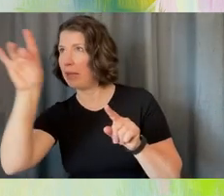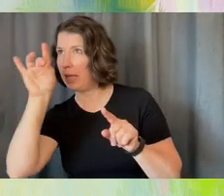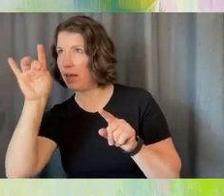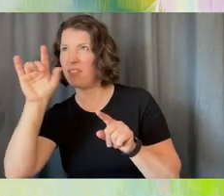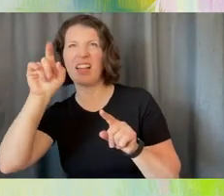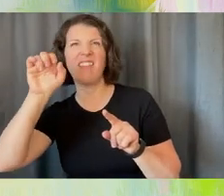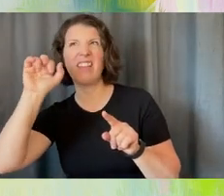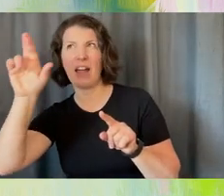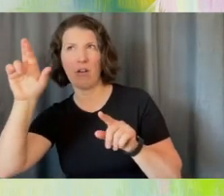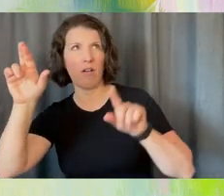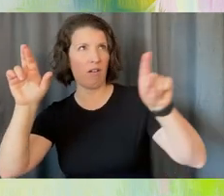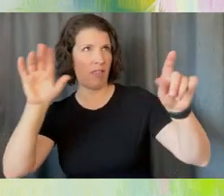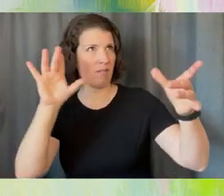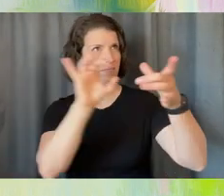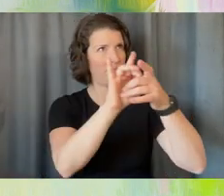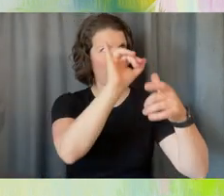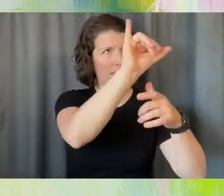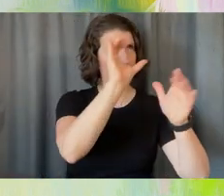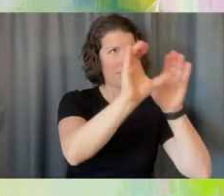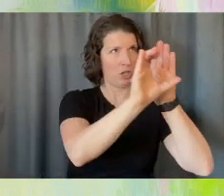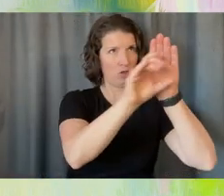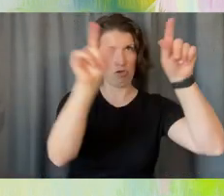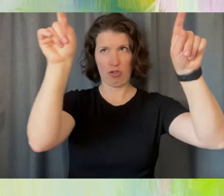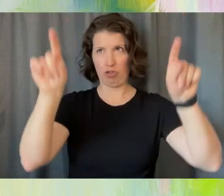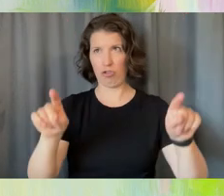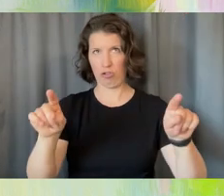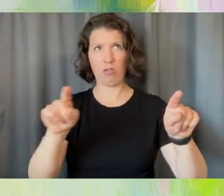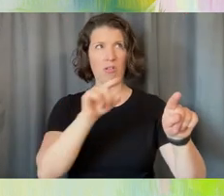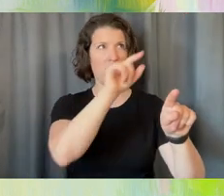like your providers to partner with you.